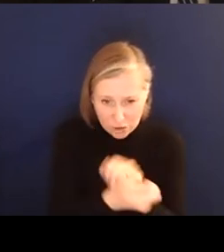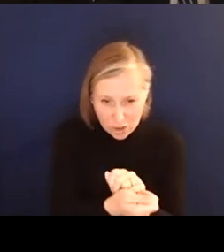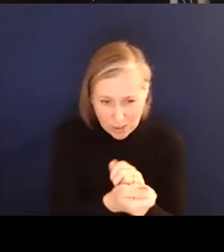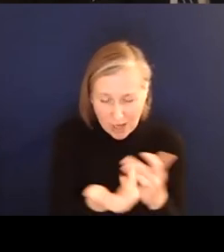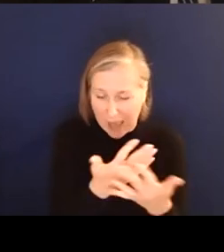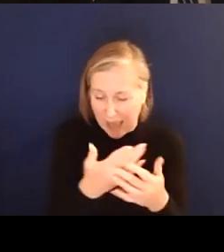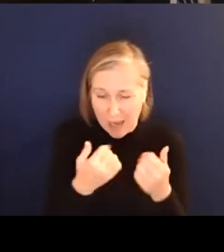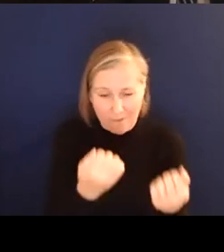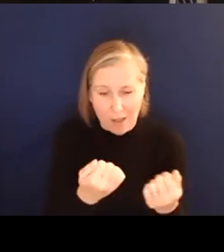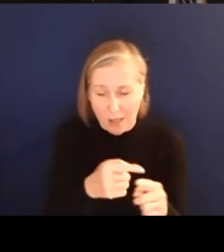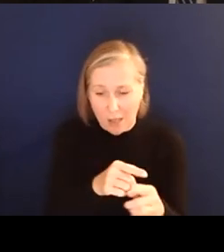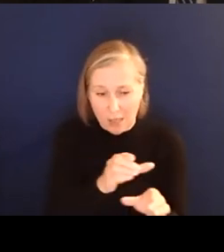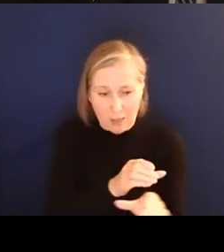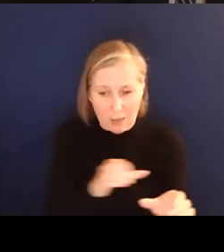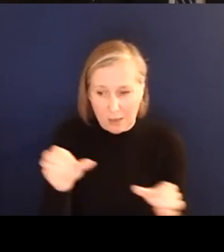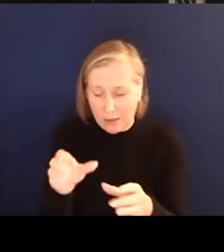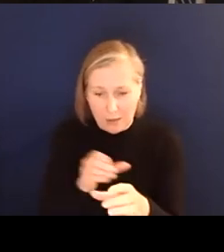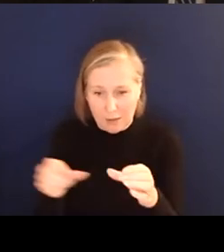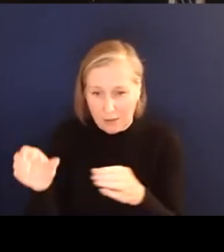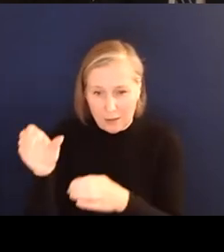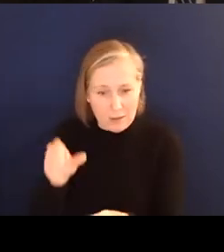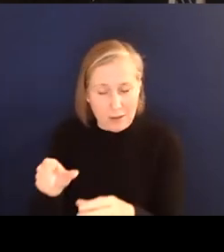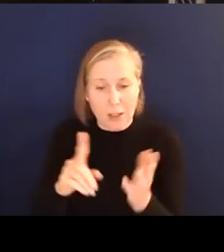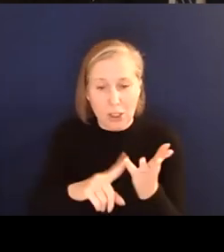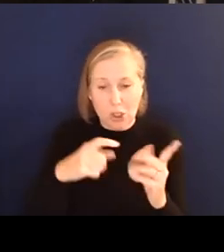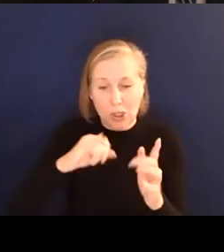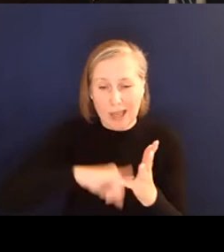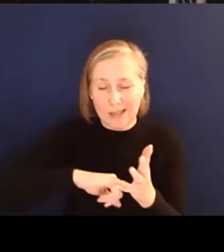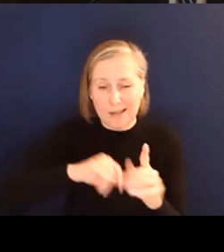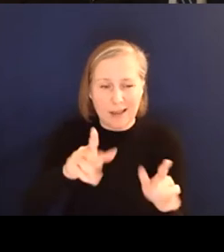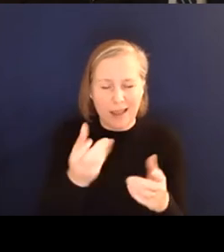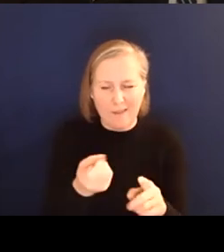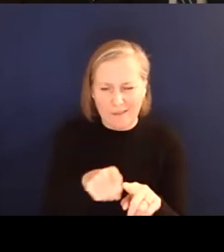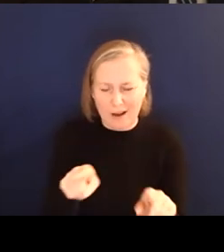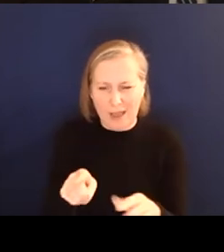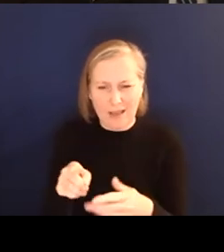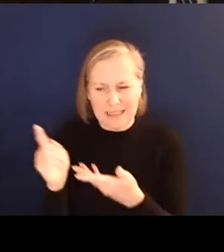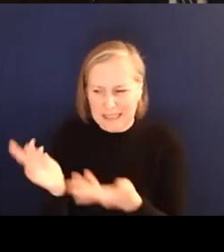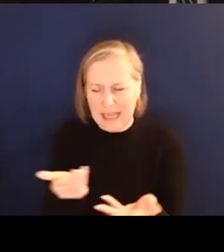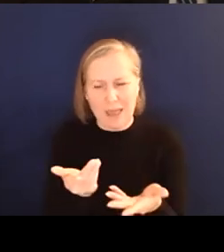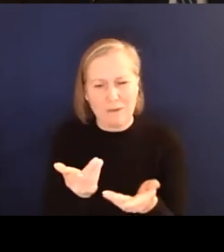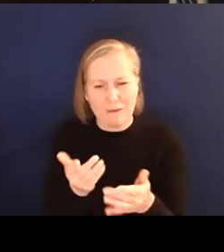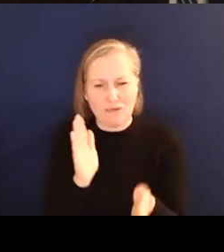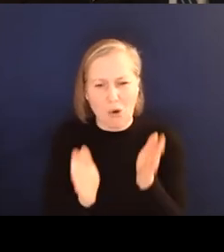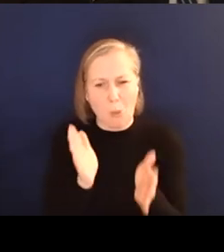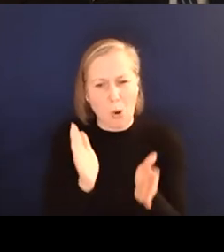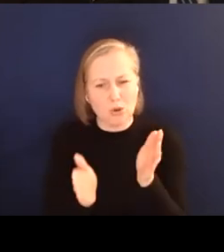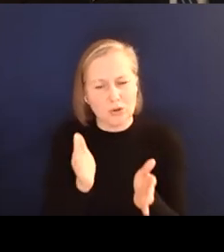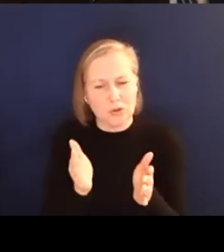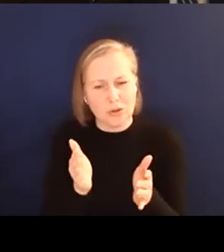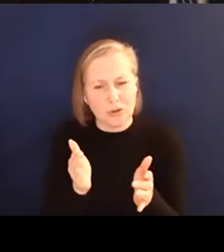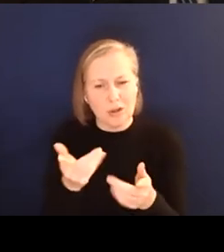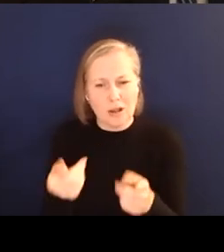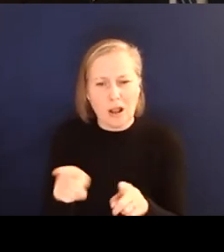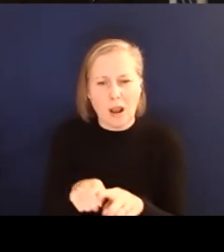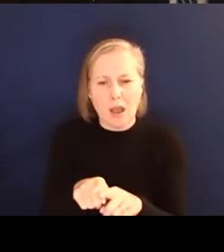that you're talking about. You know, and then the US, you have things like delivery robots. Dropping in enclosed spaces.